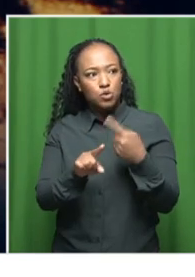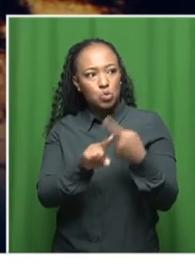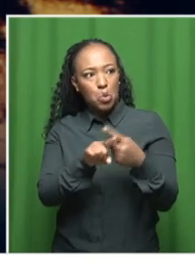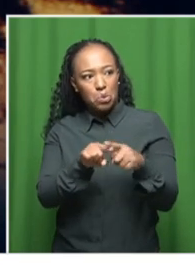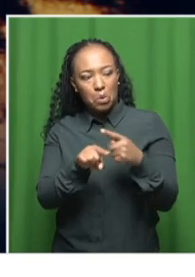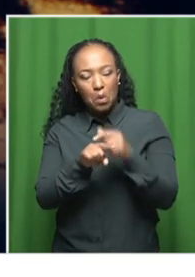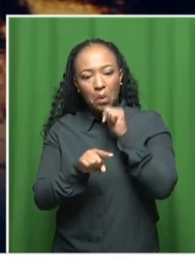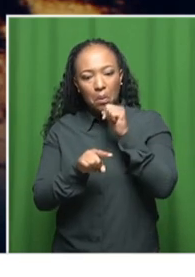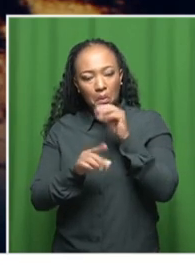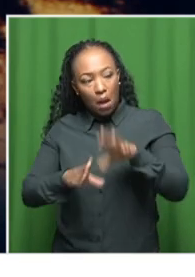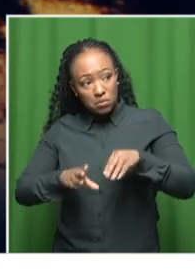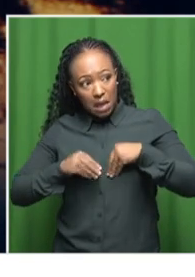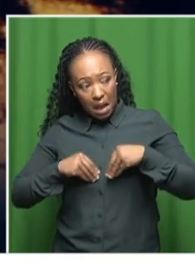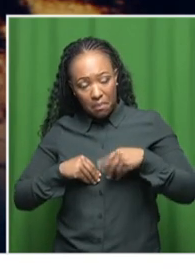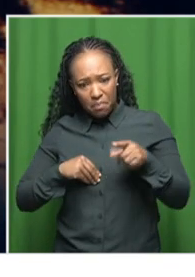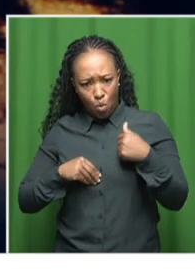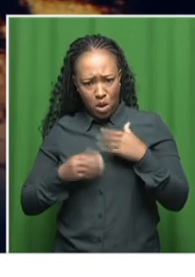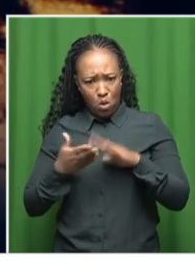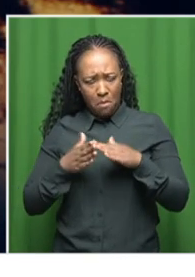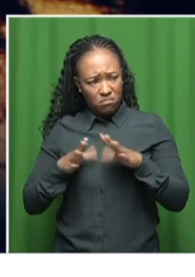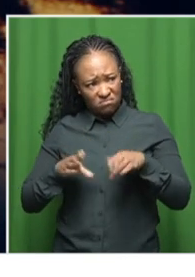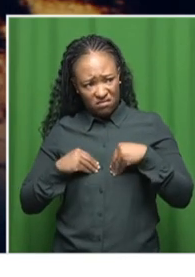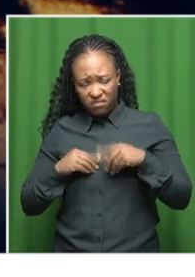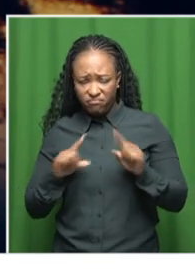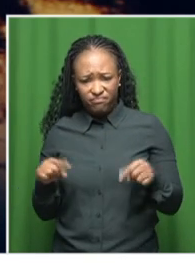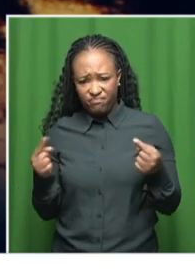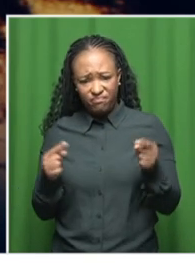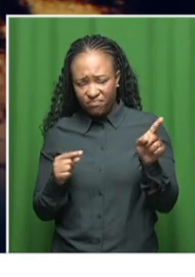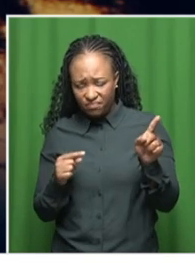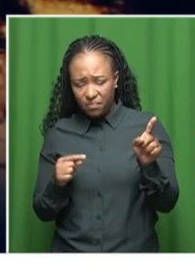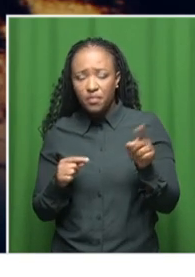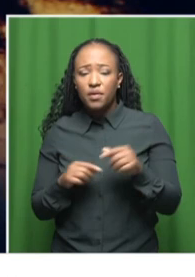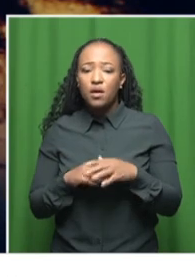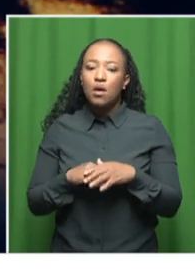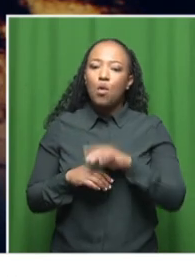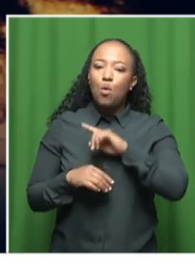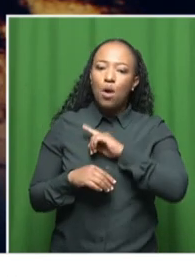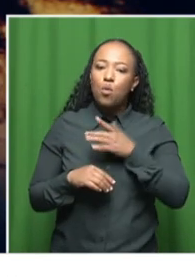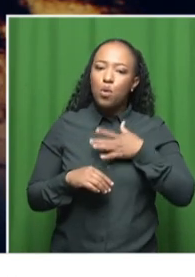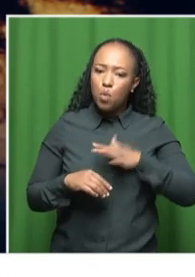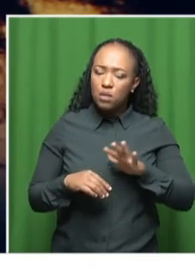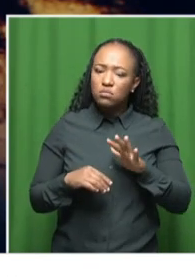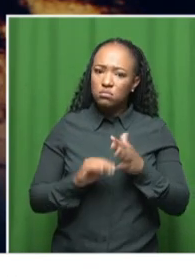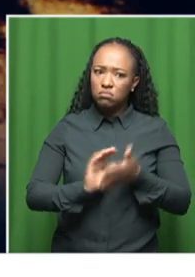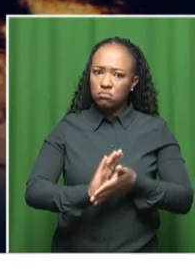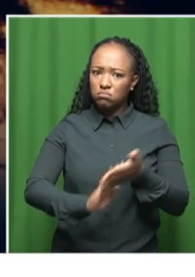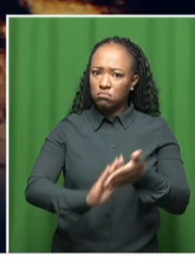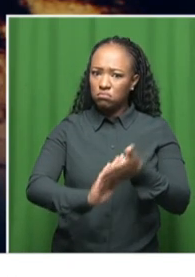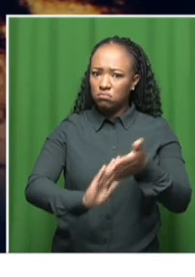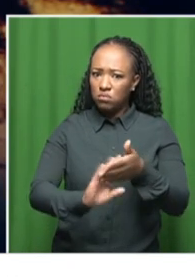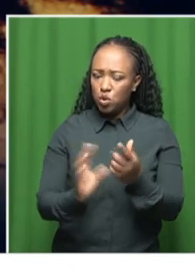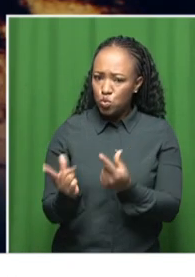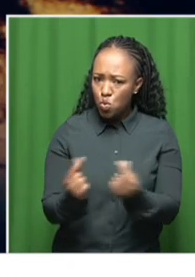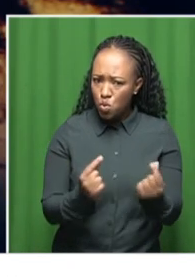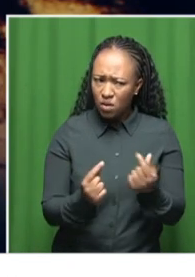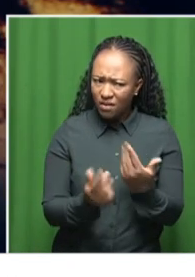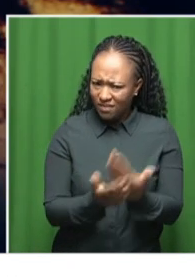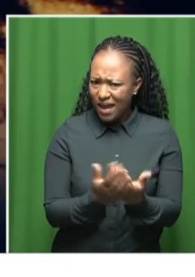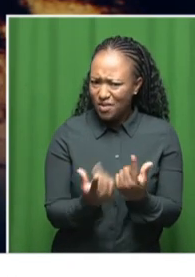a broader society, because if we really want to get down to it, surely we can.